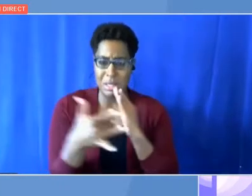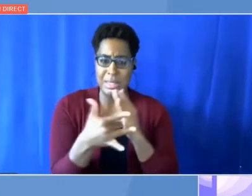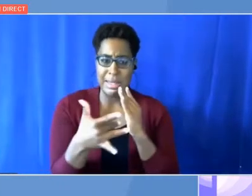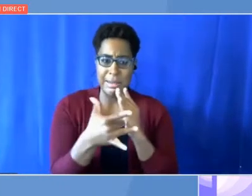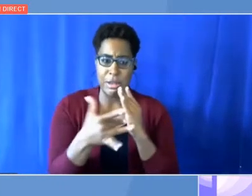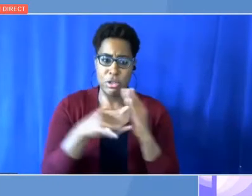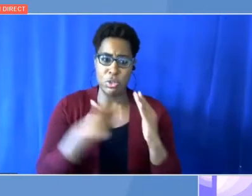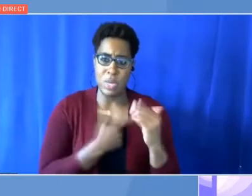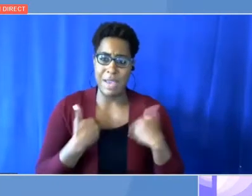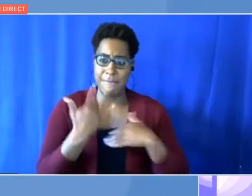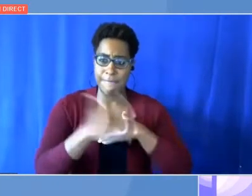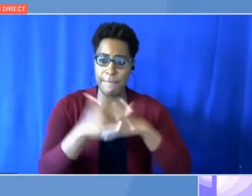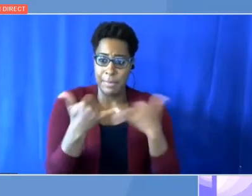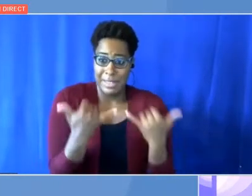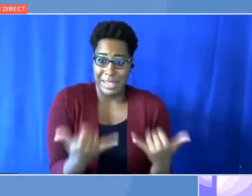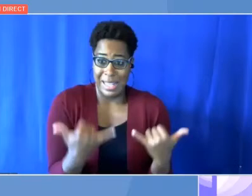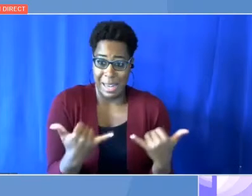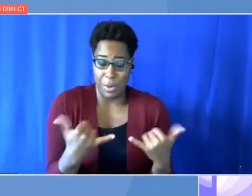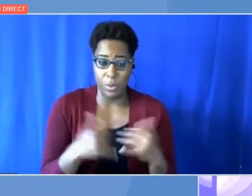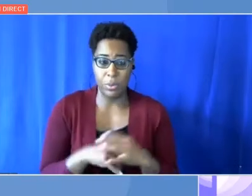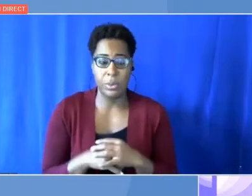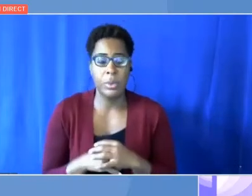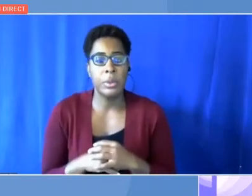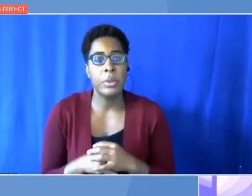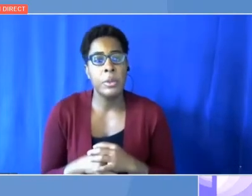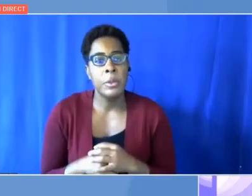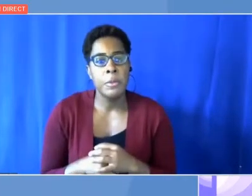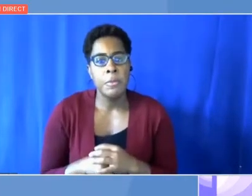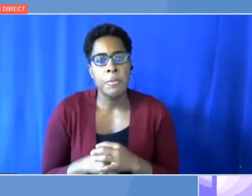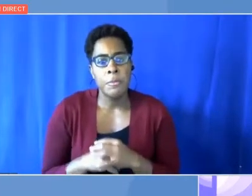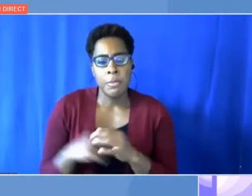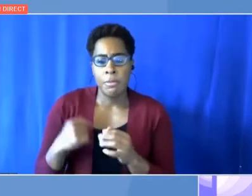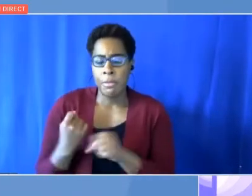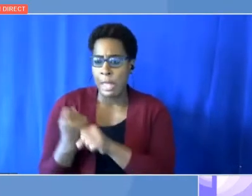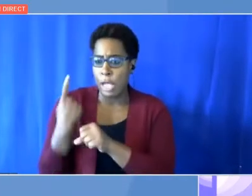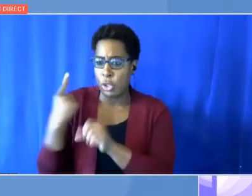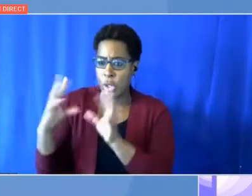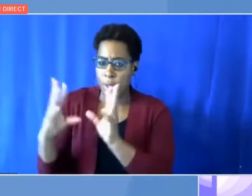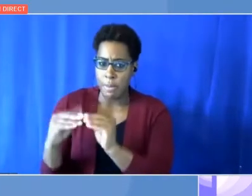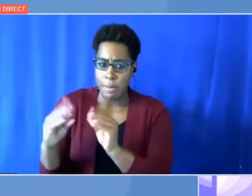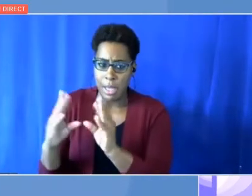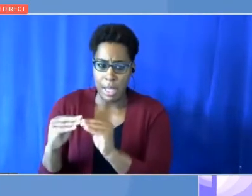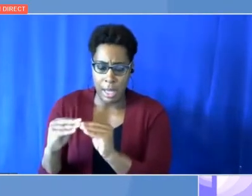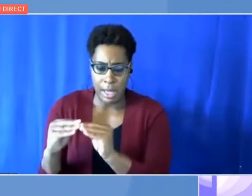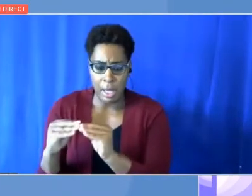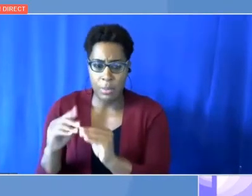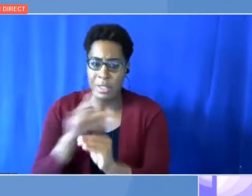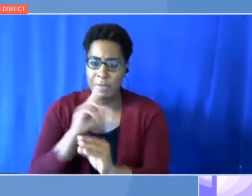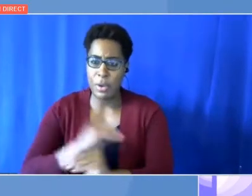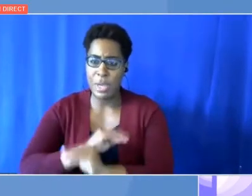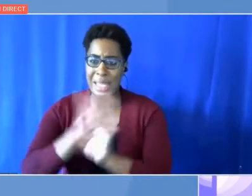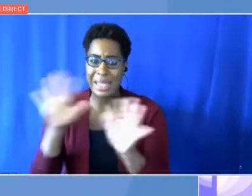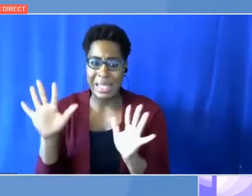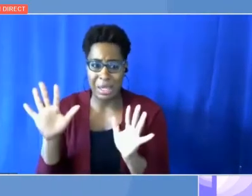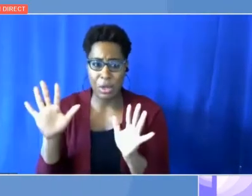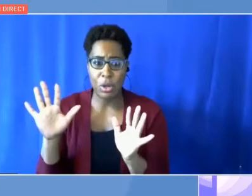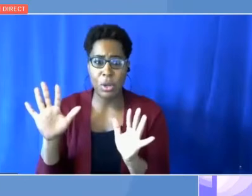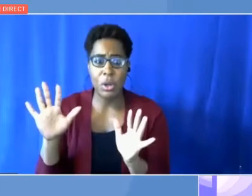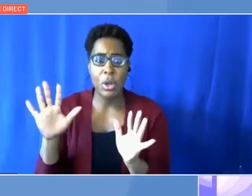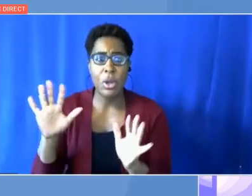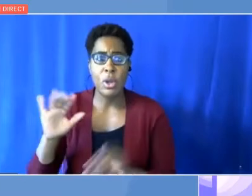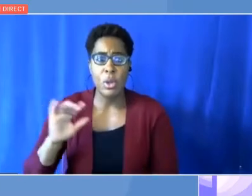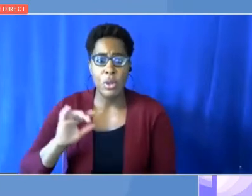I think in the Biden summit last year was very clear that in 2013 we have realised that we have able